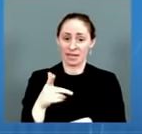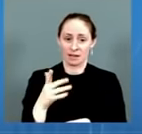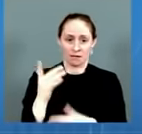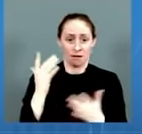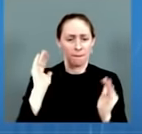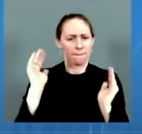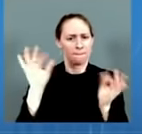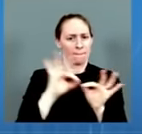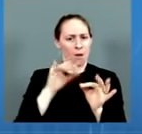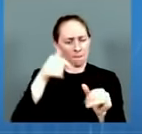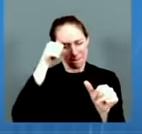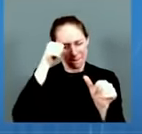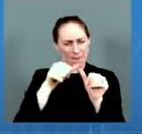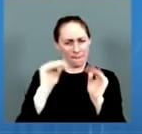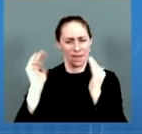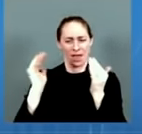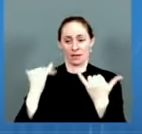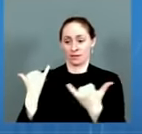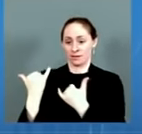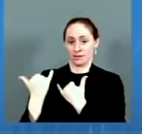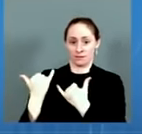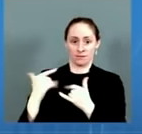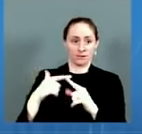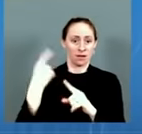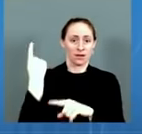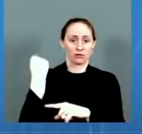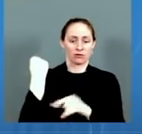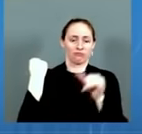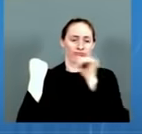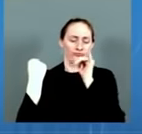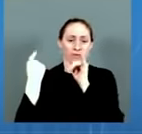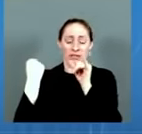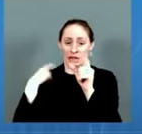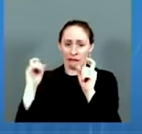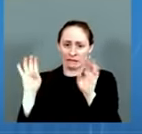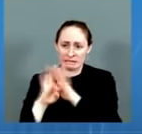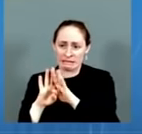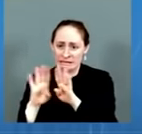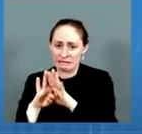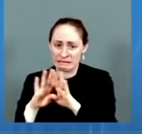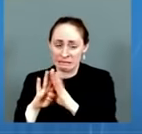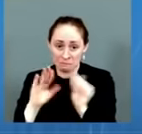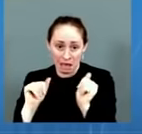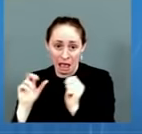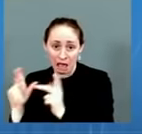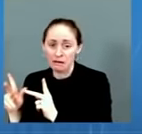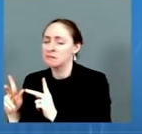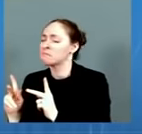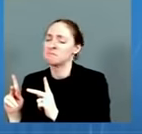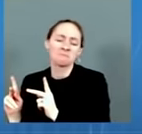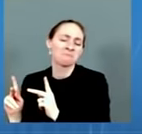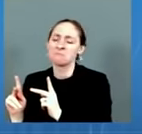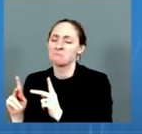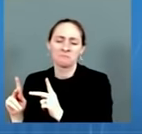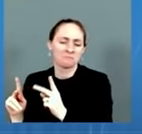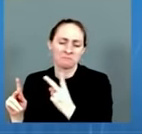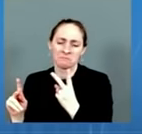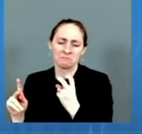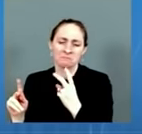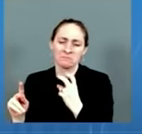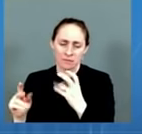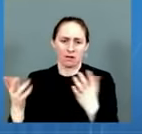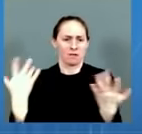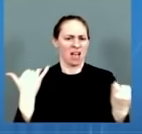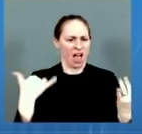We have effective vaccines, Dr. Fauci just talked about, including against Omicron. We have booster shots for all adults.